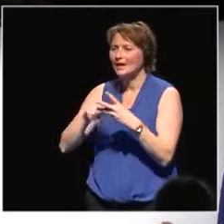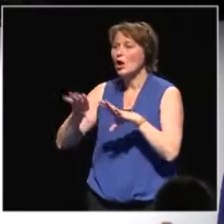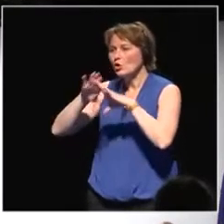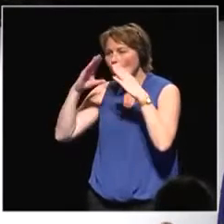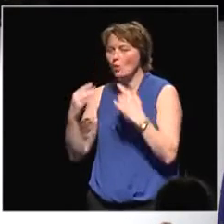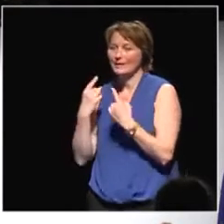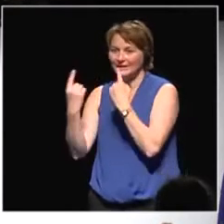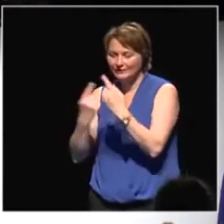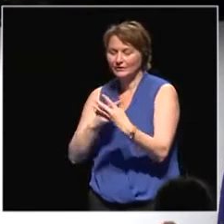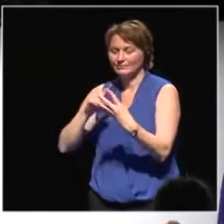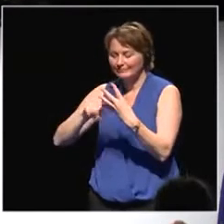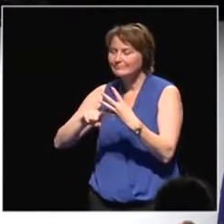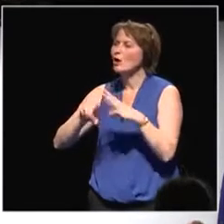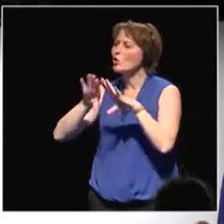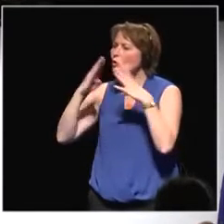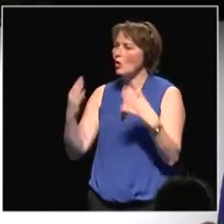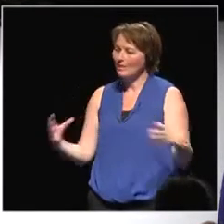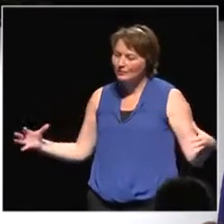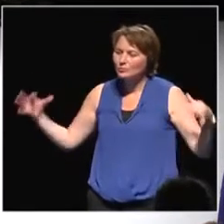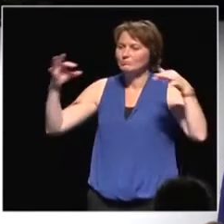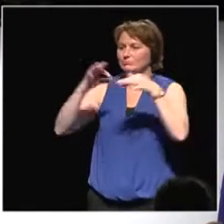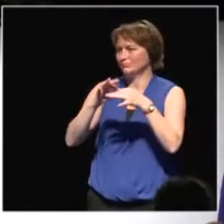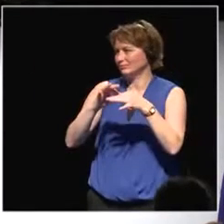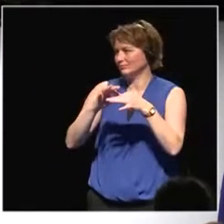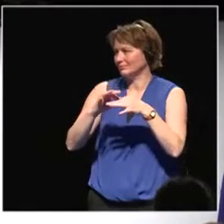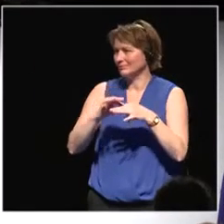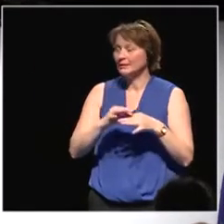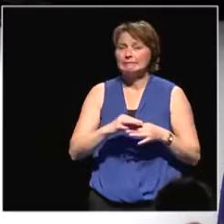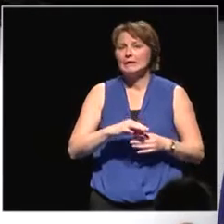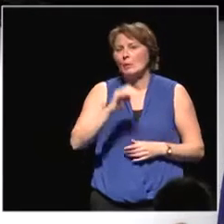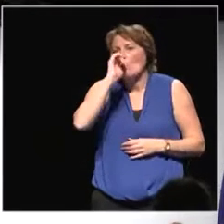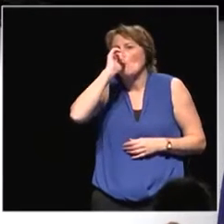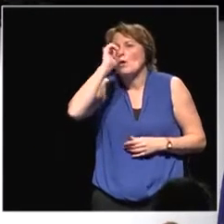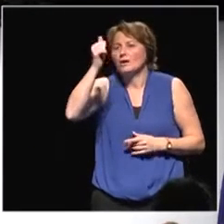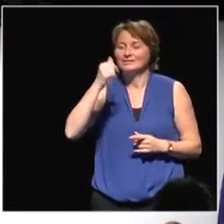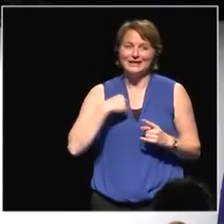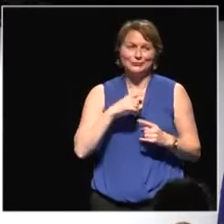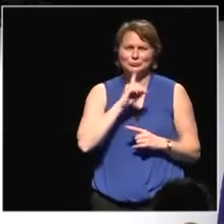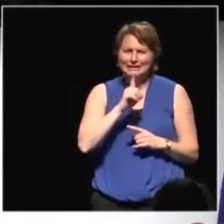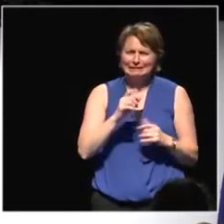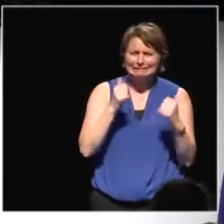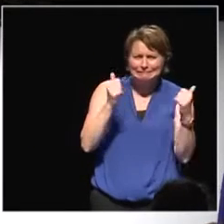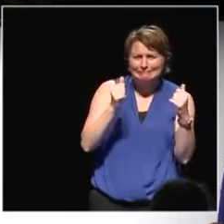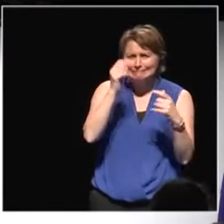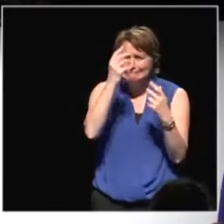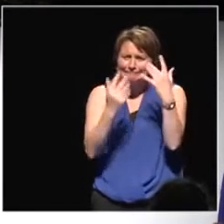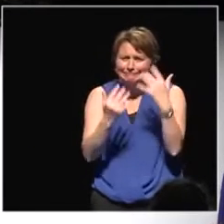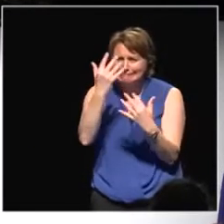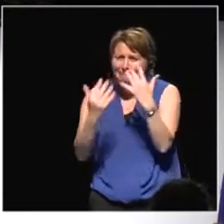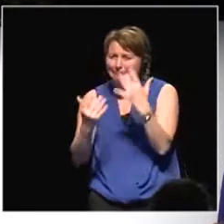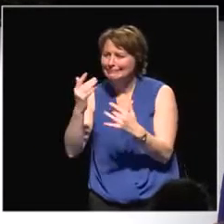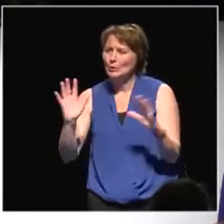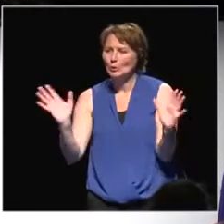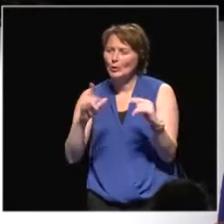the fourth, global and collective. So this is not astrophysics, of course, but I think it